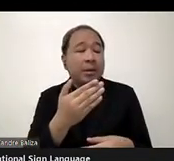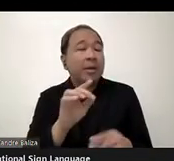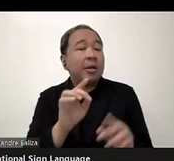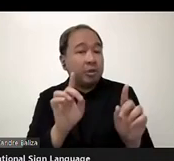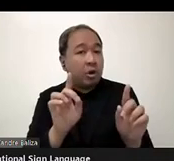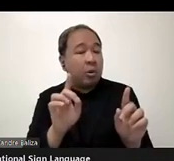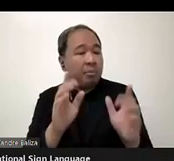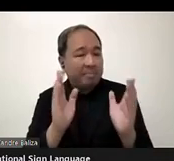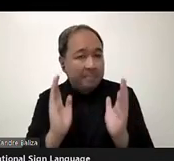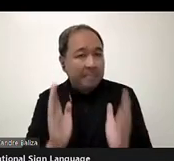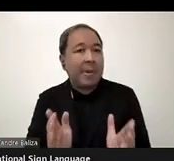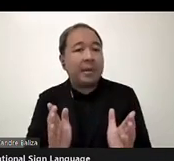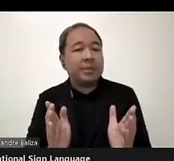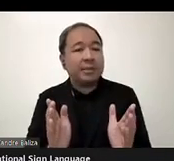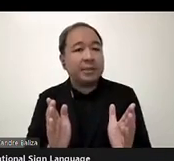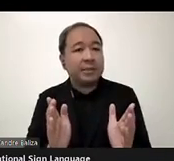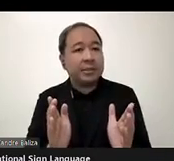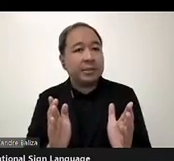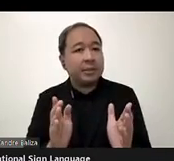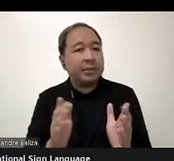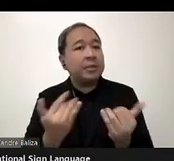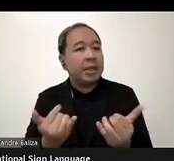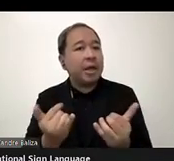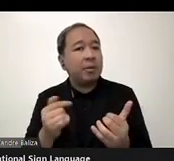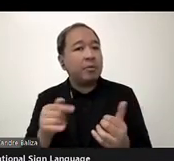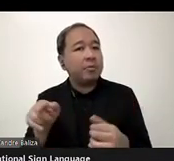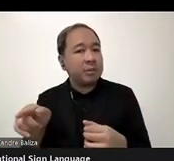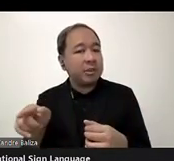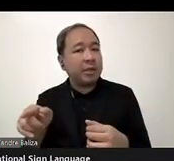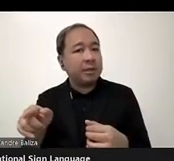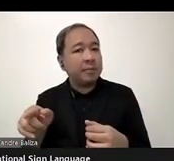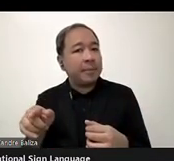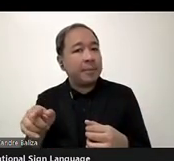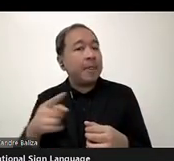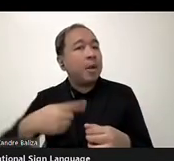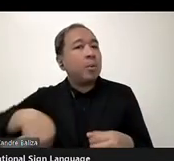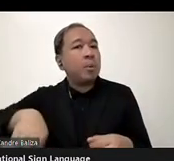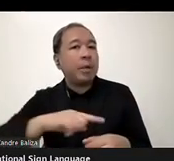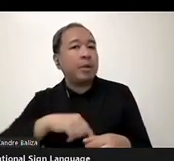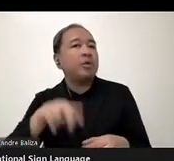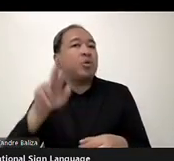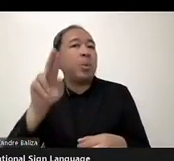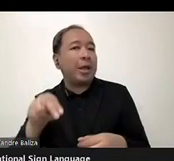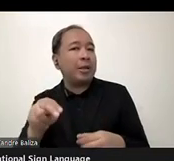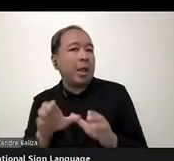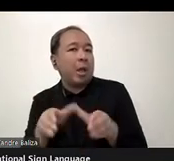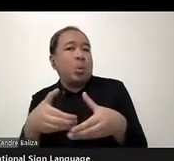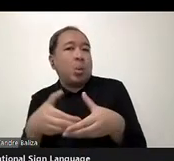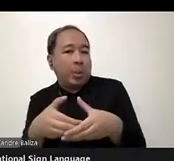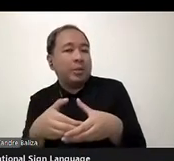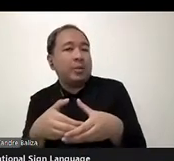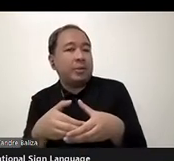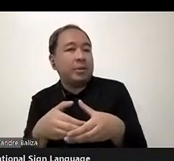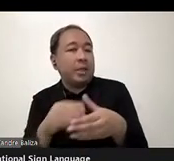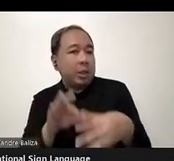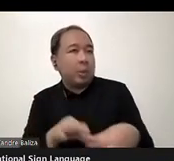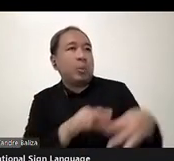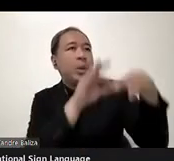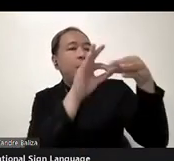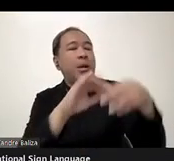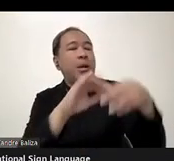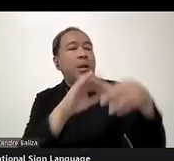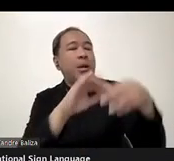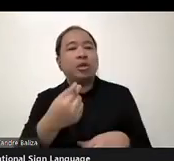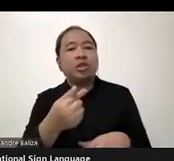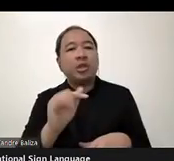as a UN call as a dynamic coalition of the IGF is part of the UN. We want to make